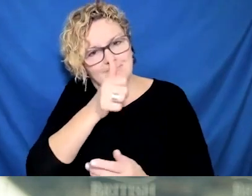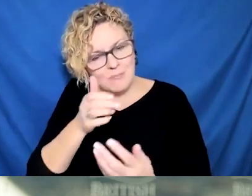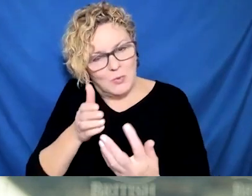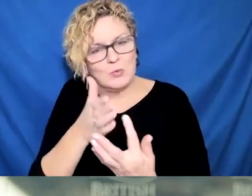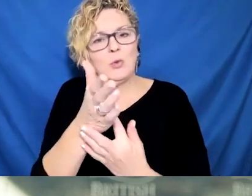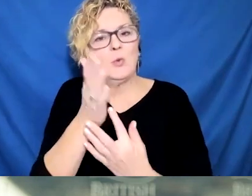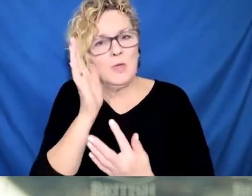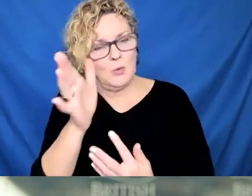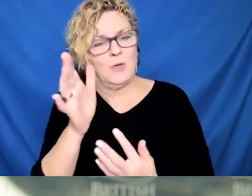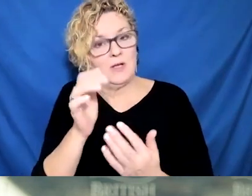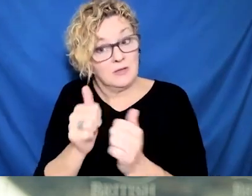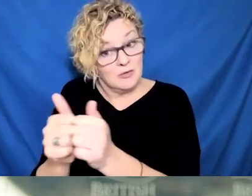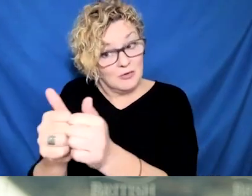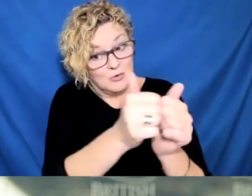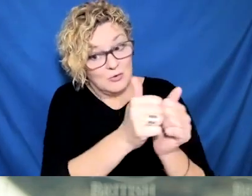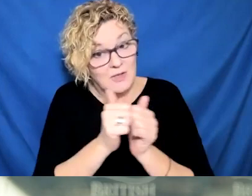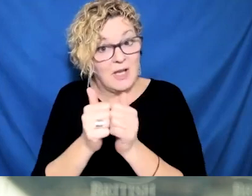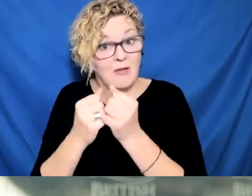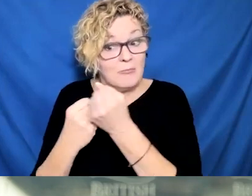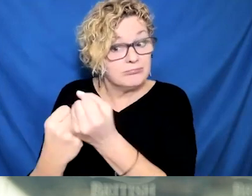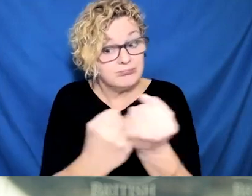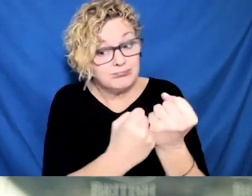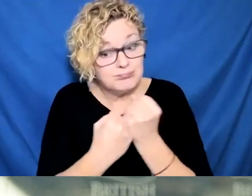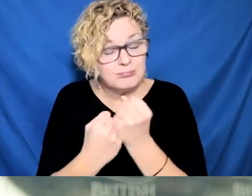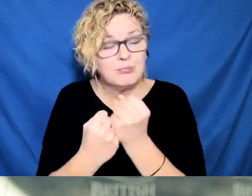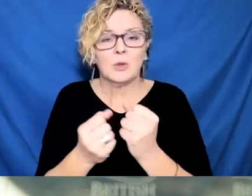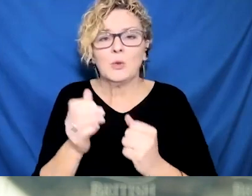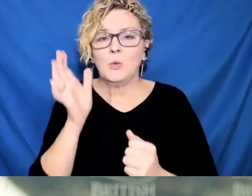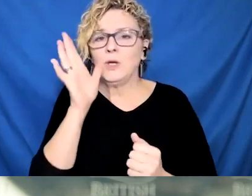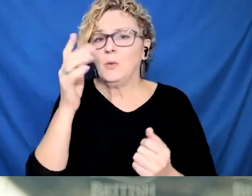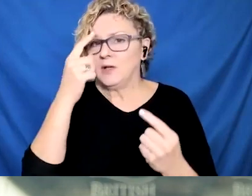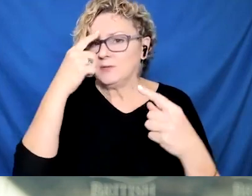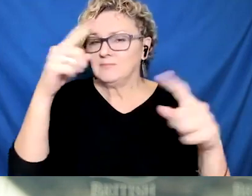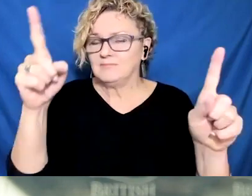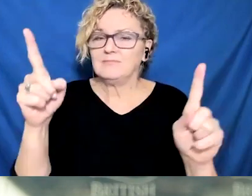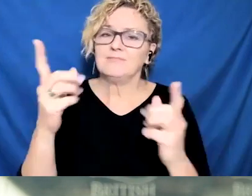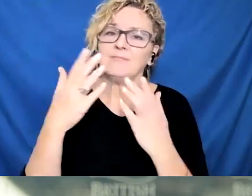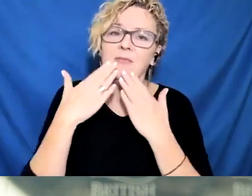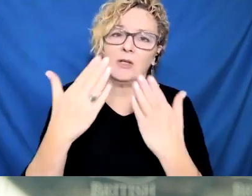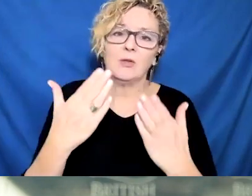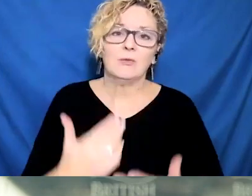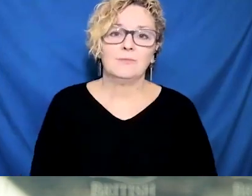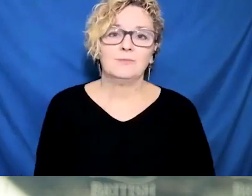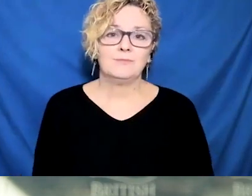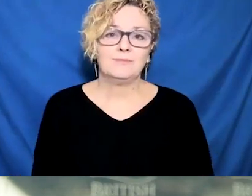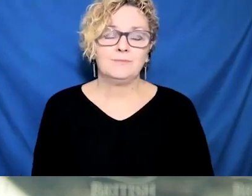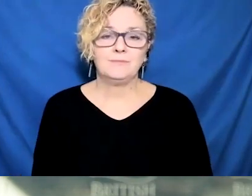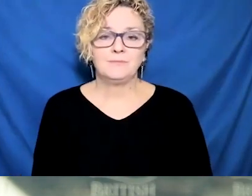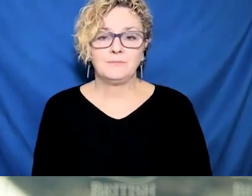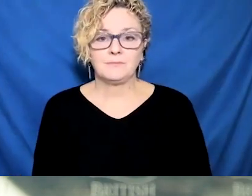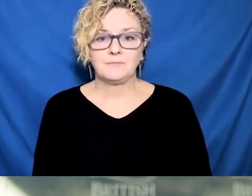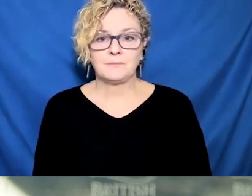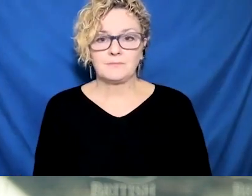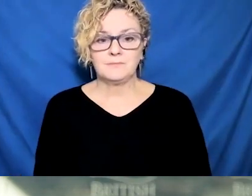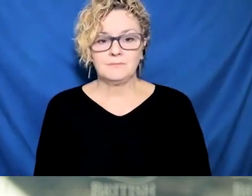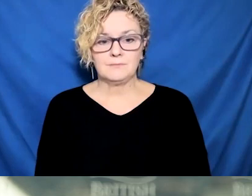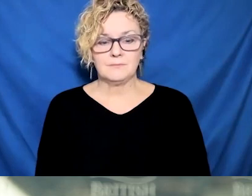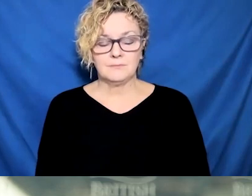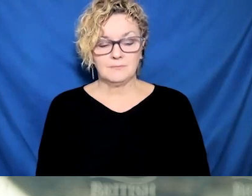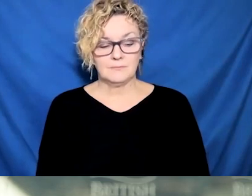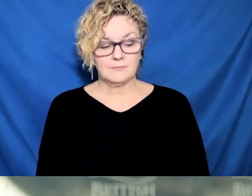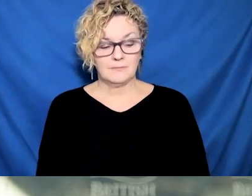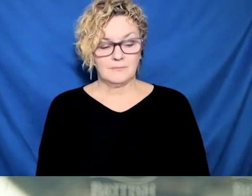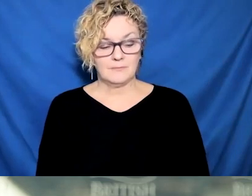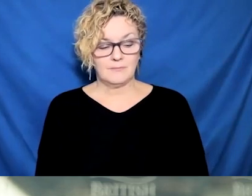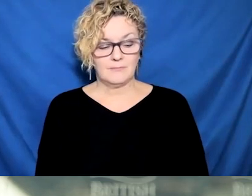such as myself, in this case, got vaccinated somewhat before those who weren't. And that has been true in the booster dose campaign.